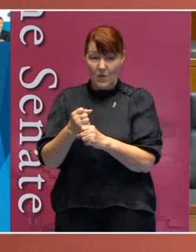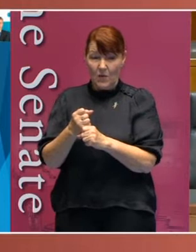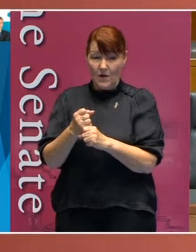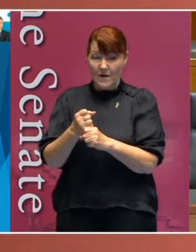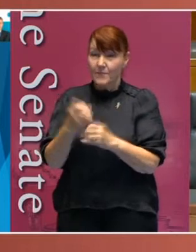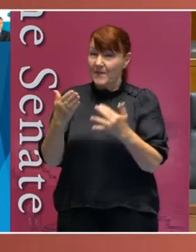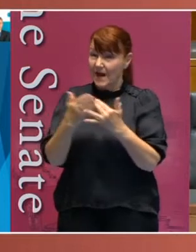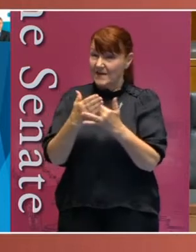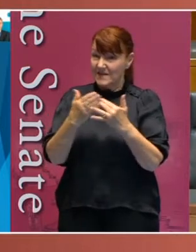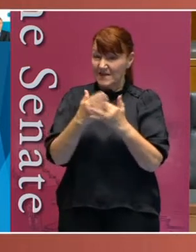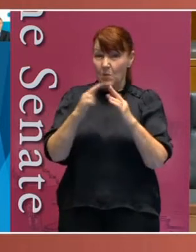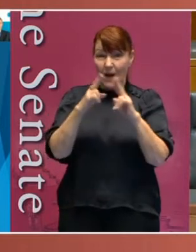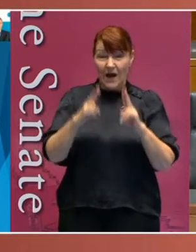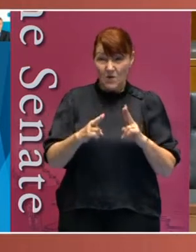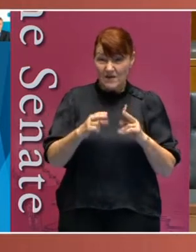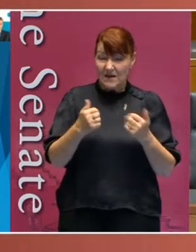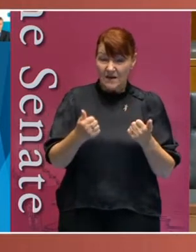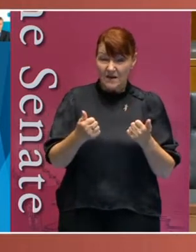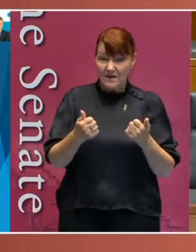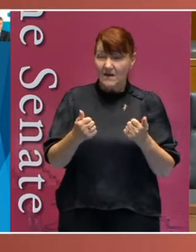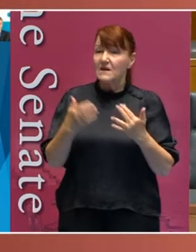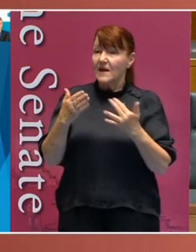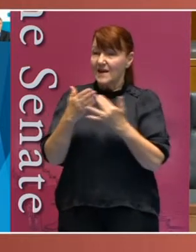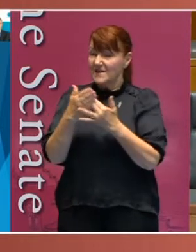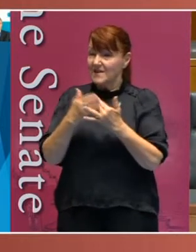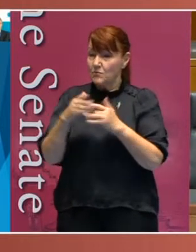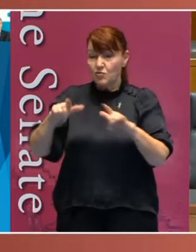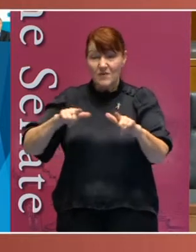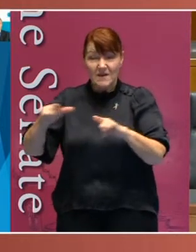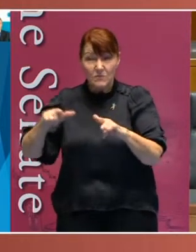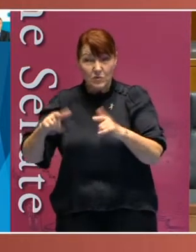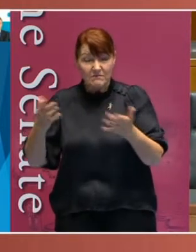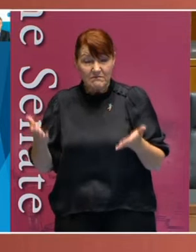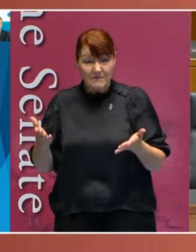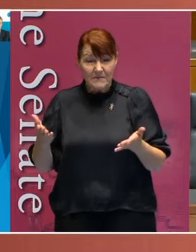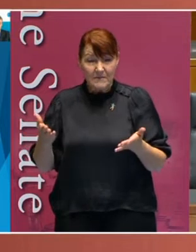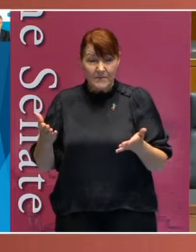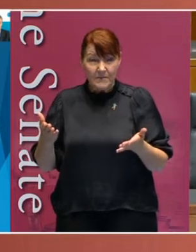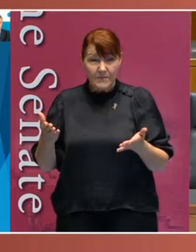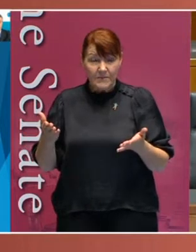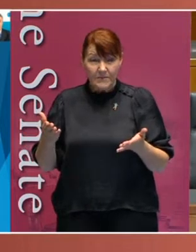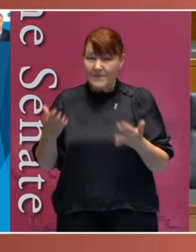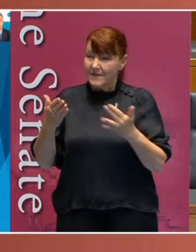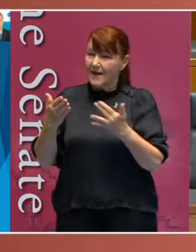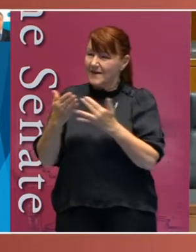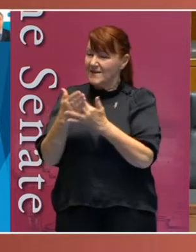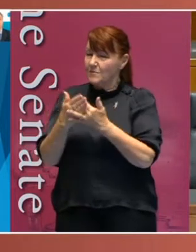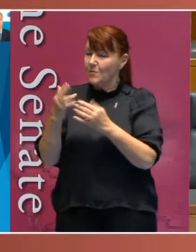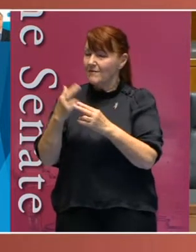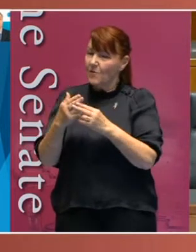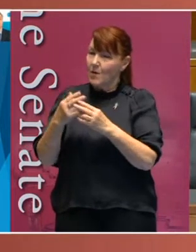accessible housing, accessible transport, accessible information technology,